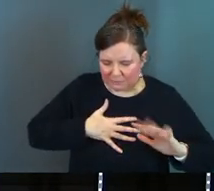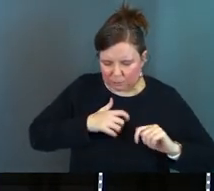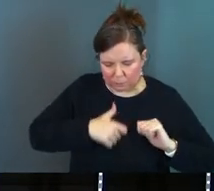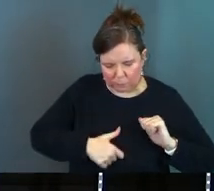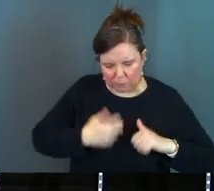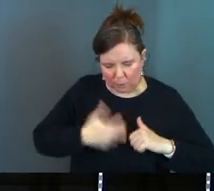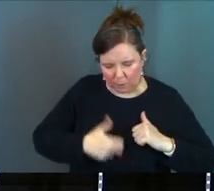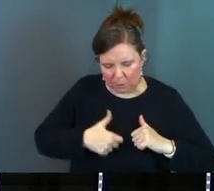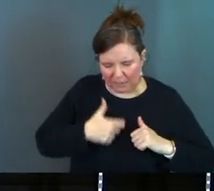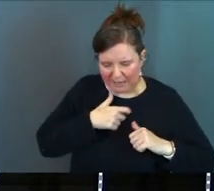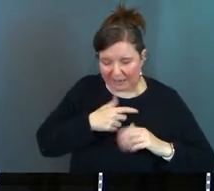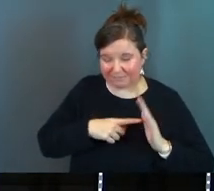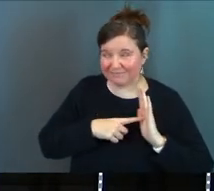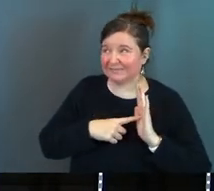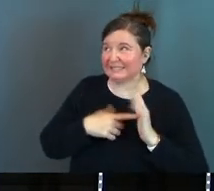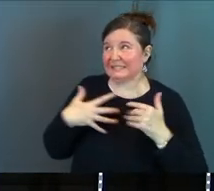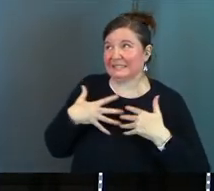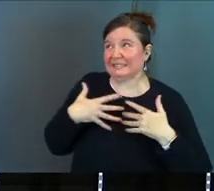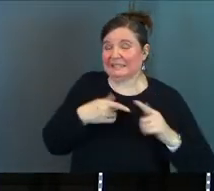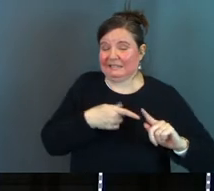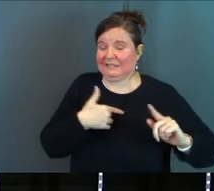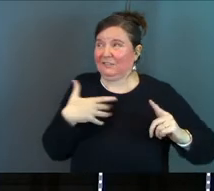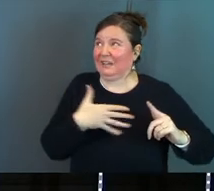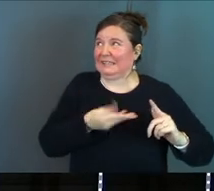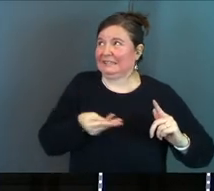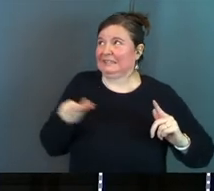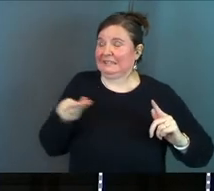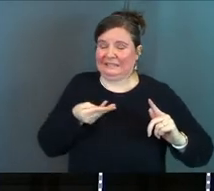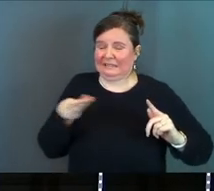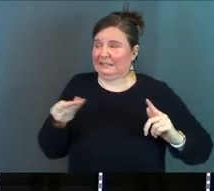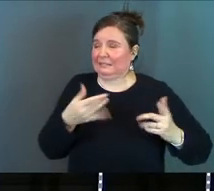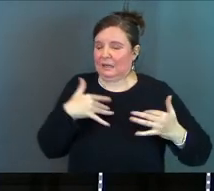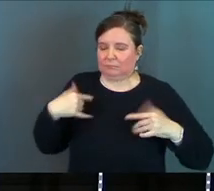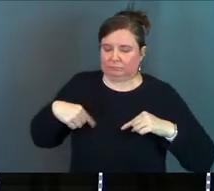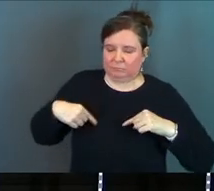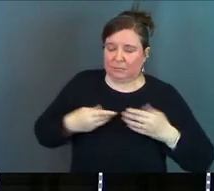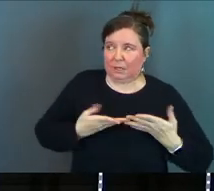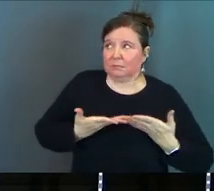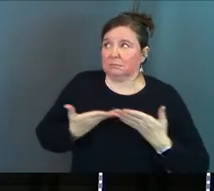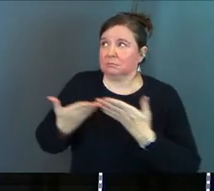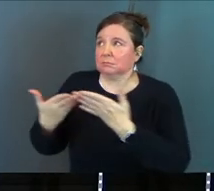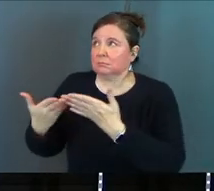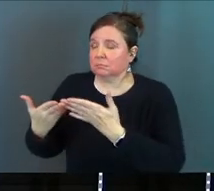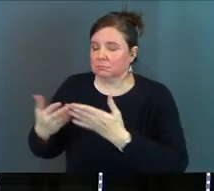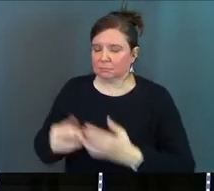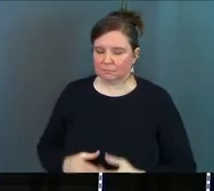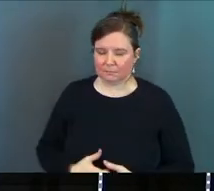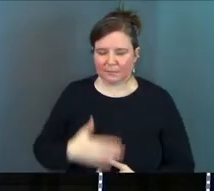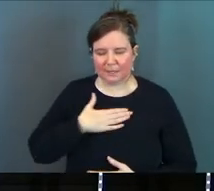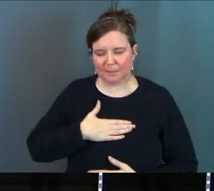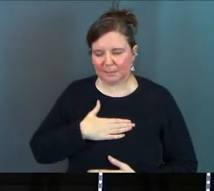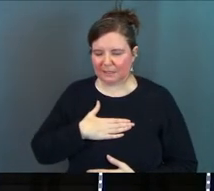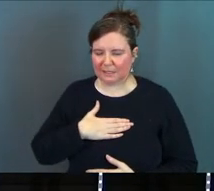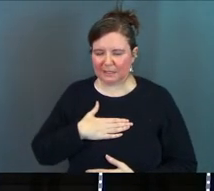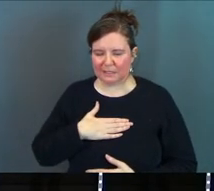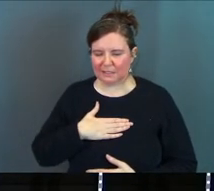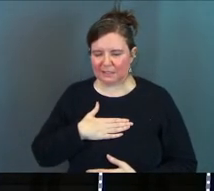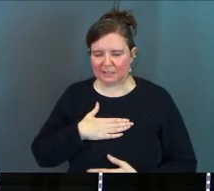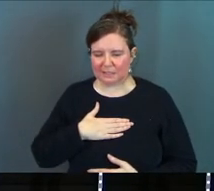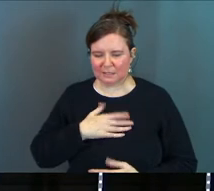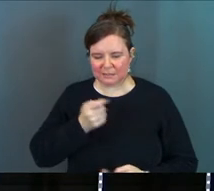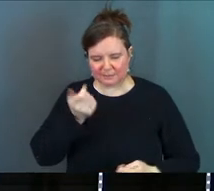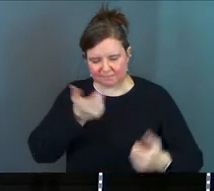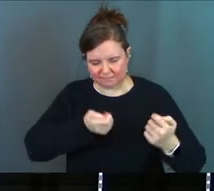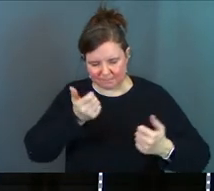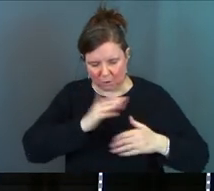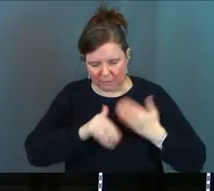not try to hide from thee the terror of the party I come trembling but I do come please root from my heart all those